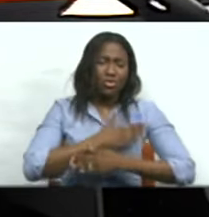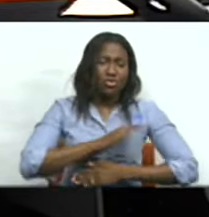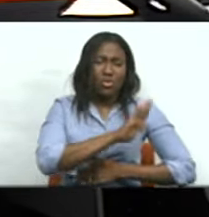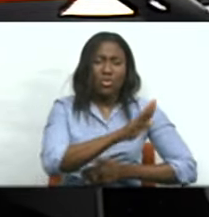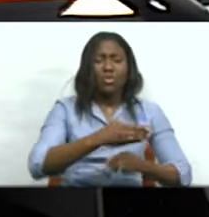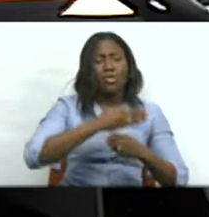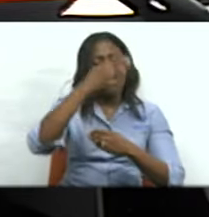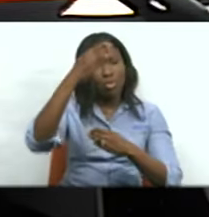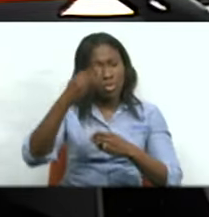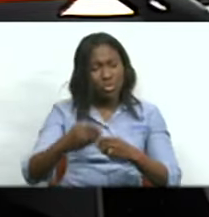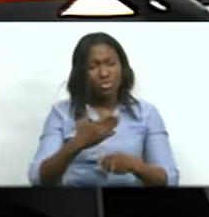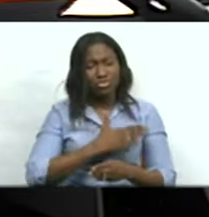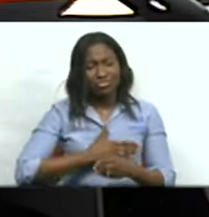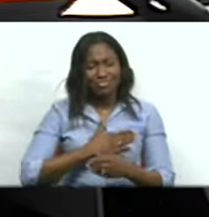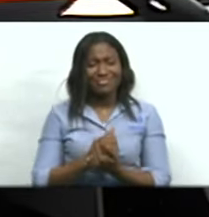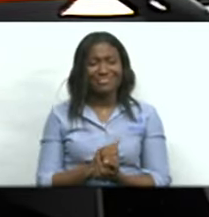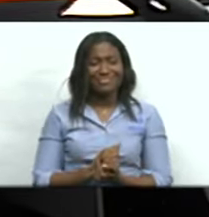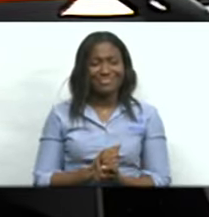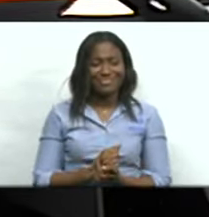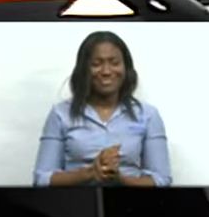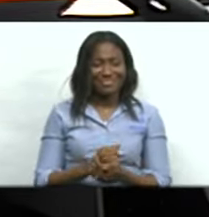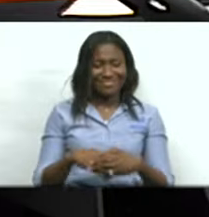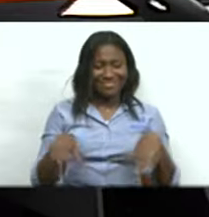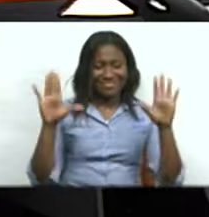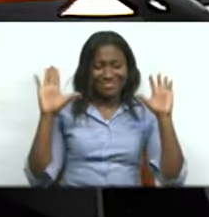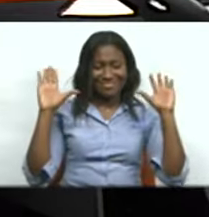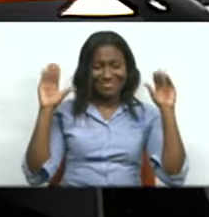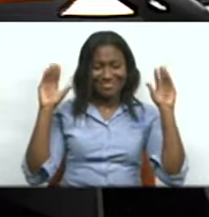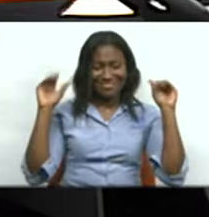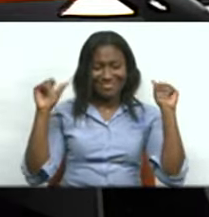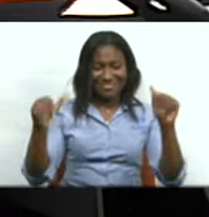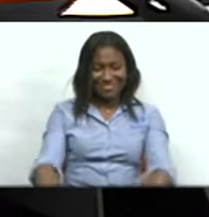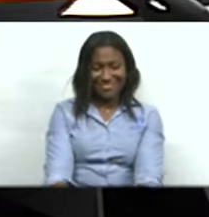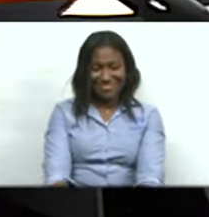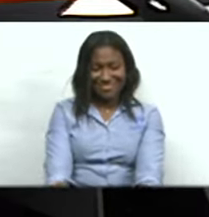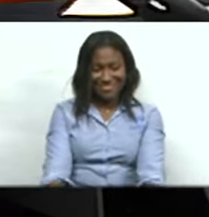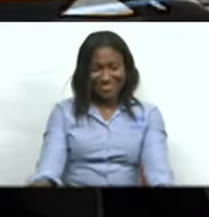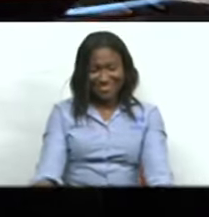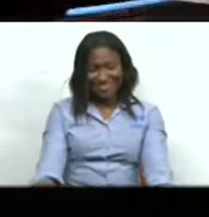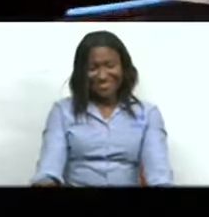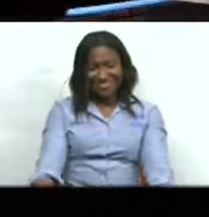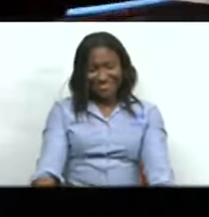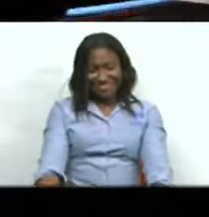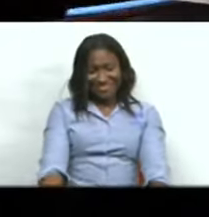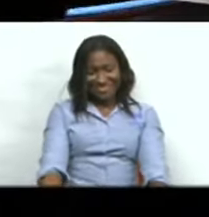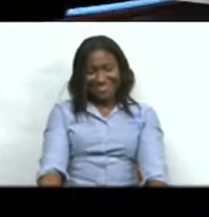I'm Rhea Rambele. I'm Ryan Beach. I am Jassy Marie. And I'm Koleen Usain. Have a great weekend. We'll